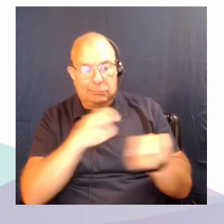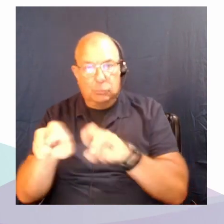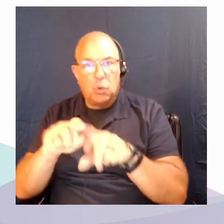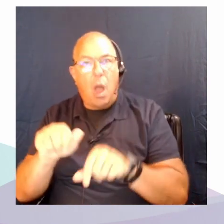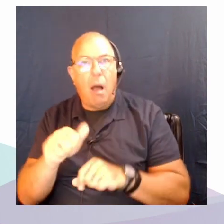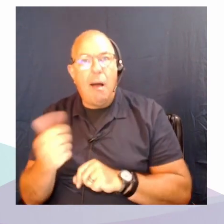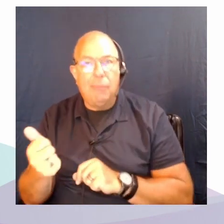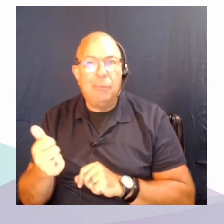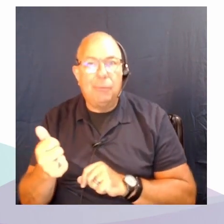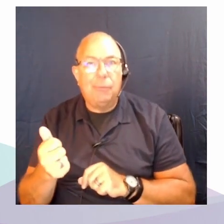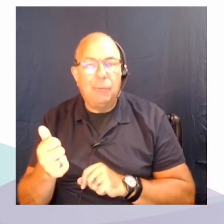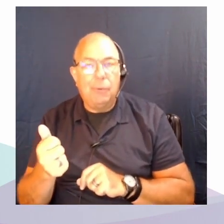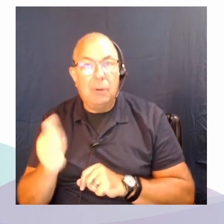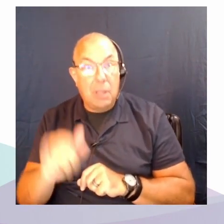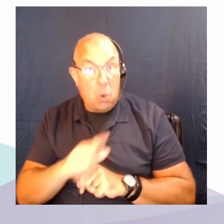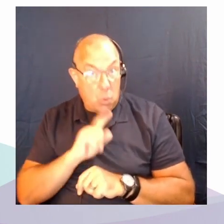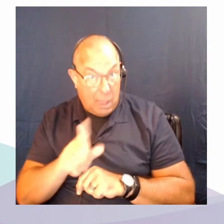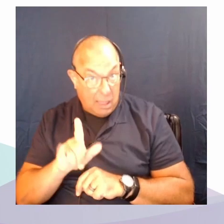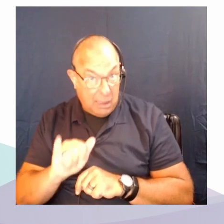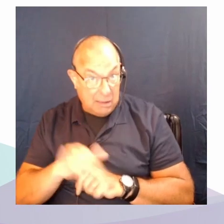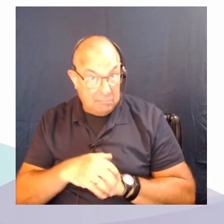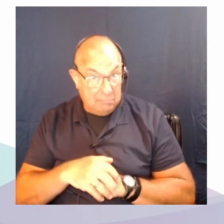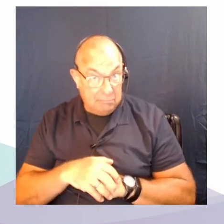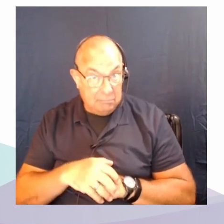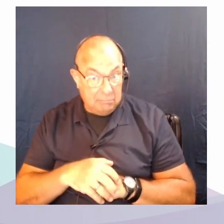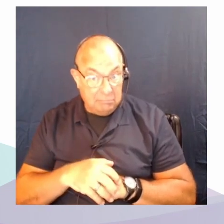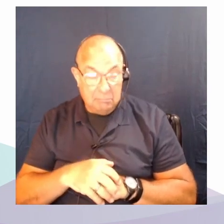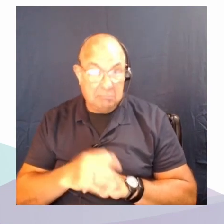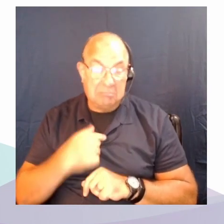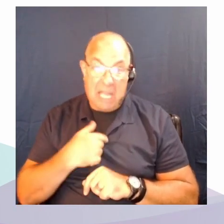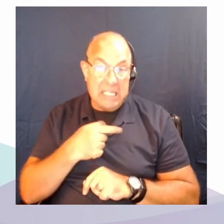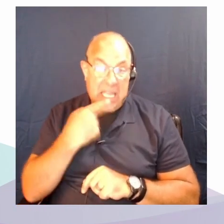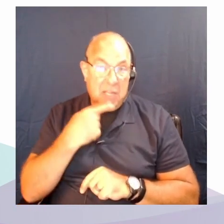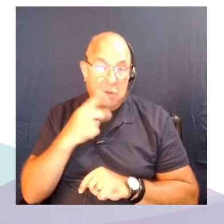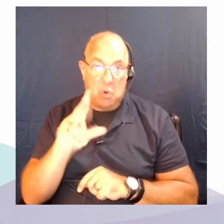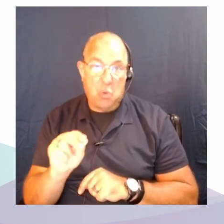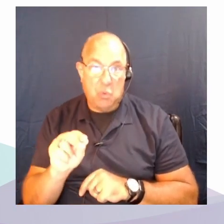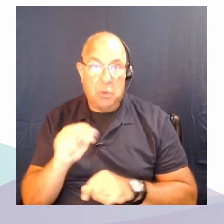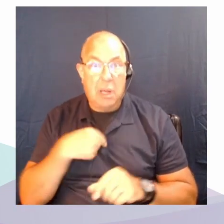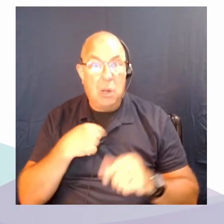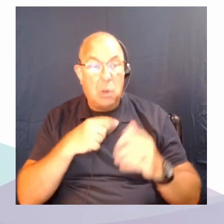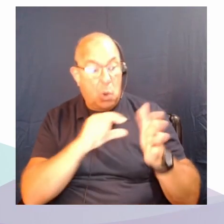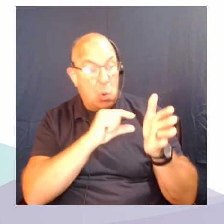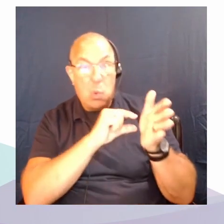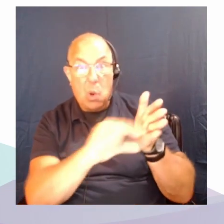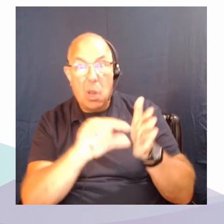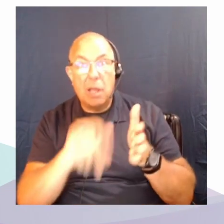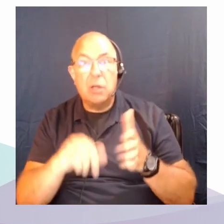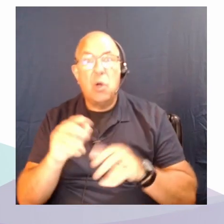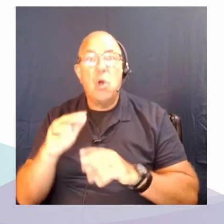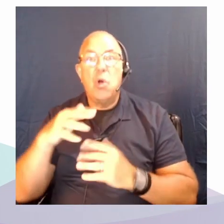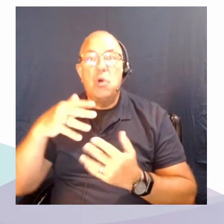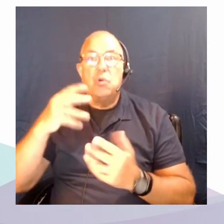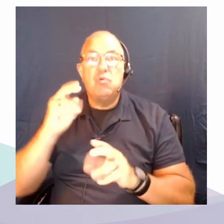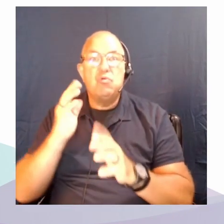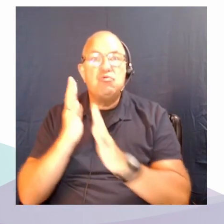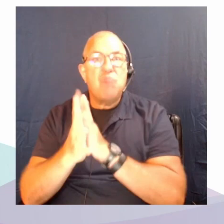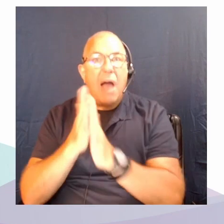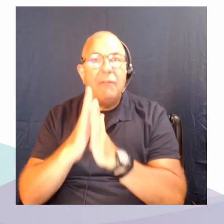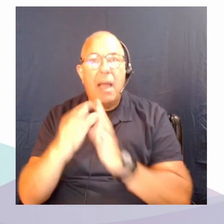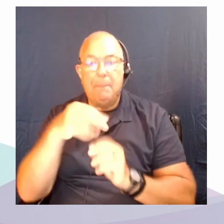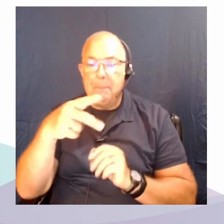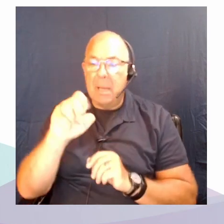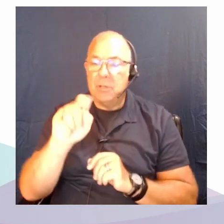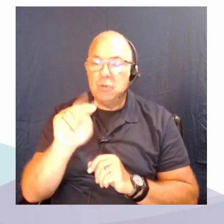really? I mean, I argue that it's not. In a recent article called Traffic and Petronormativity, I talk about the need for